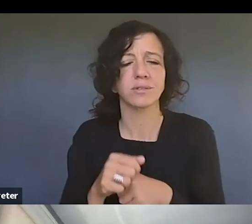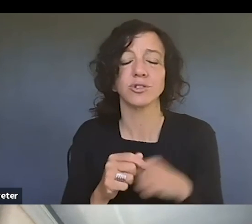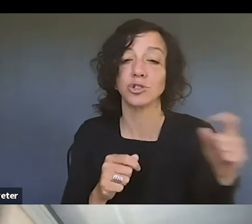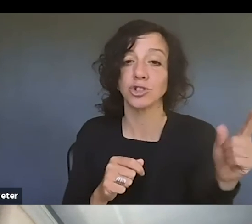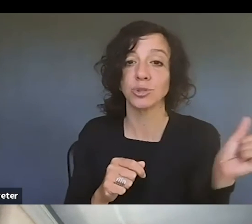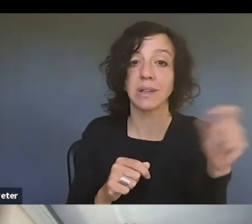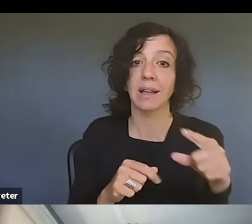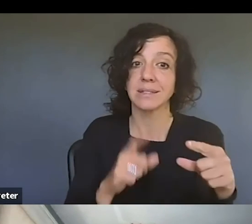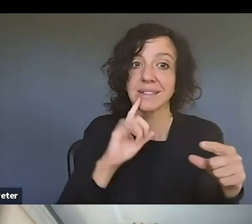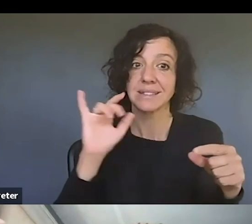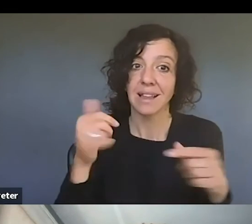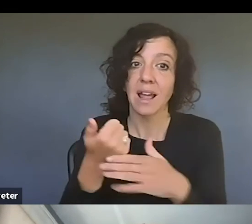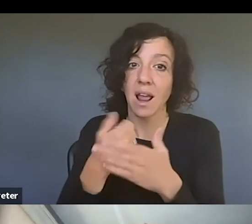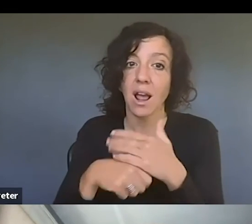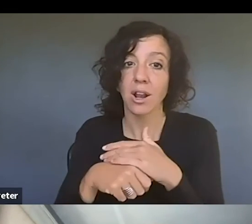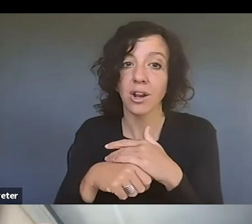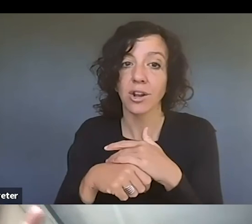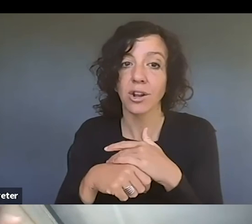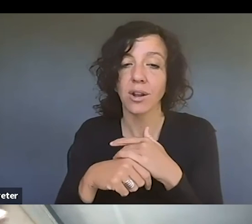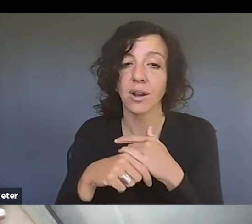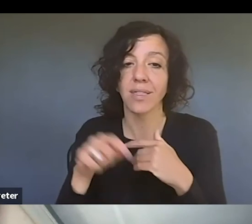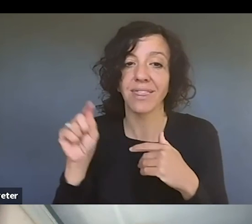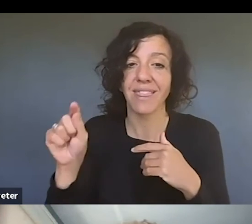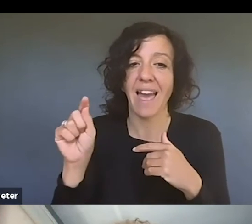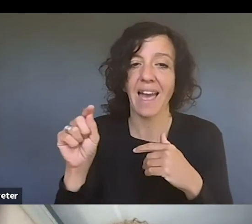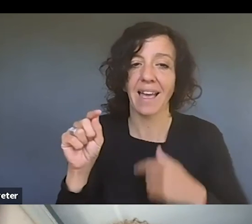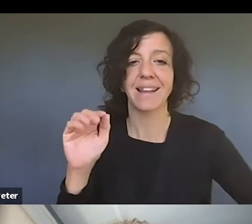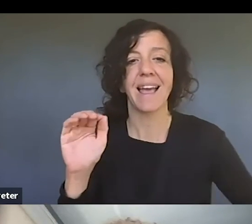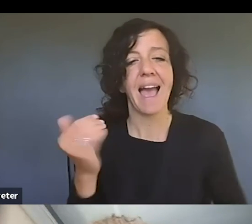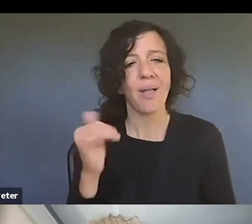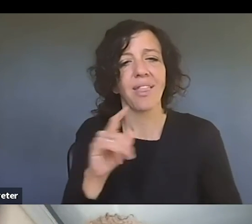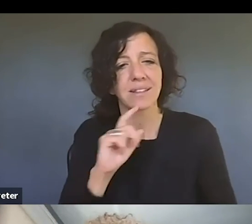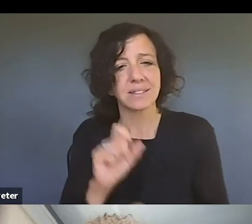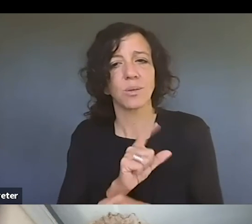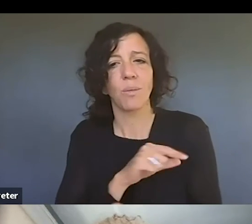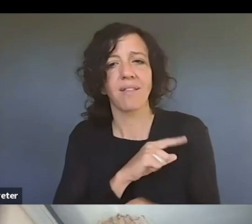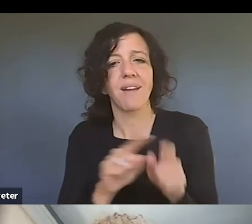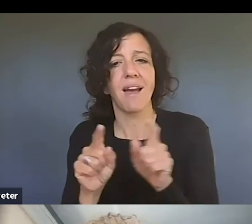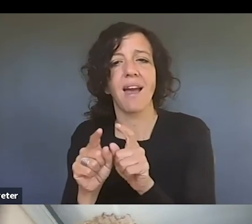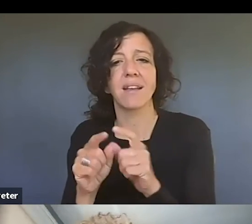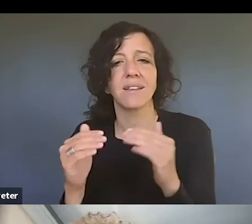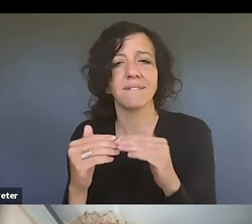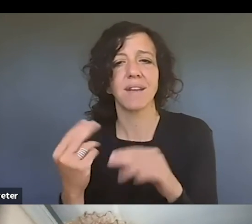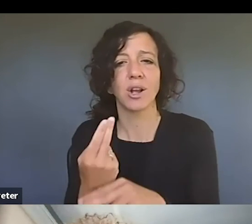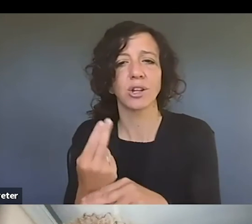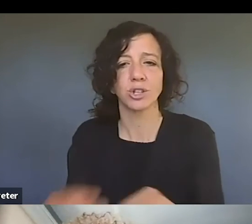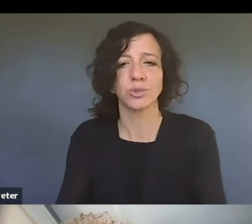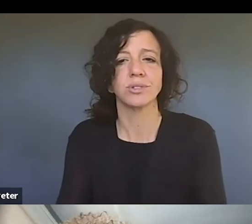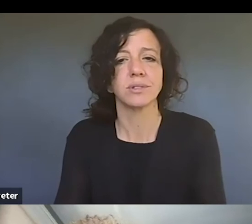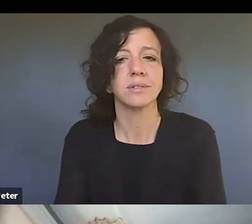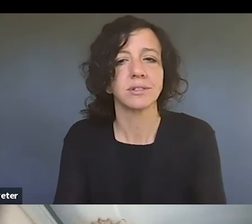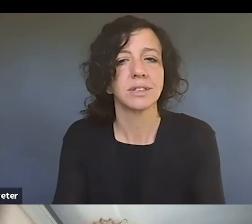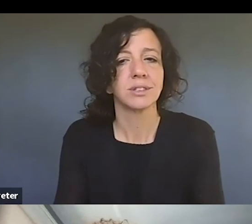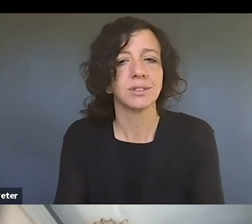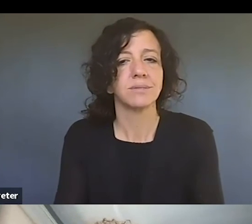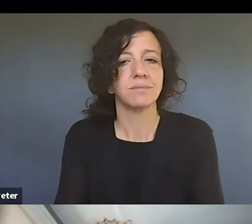fall under, or let's talk a little bit about how that does fall under fair use? Yeah. So, mean, that, that's kind of,